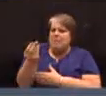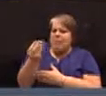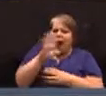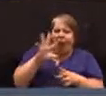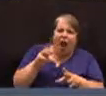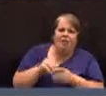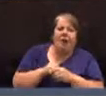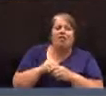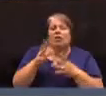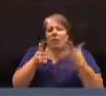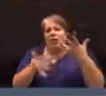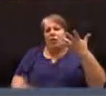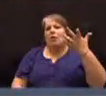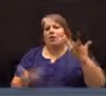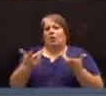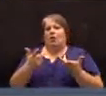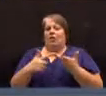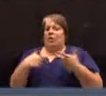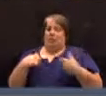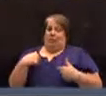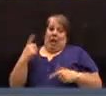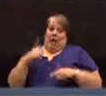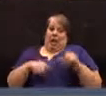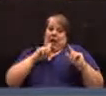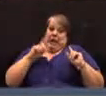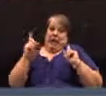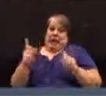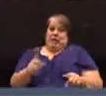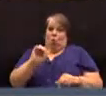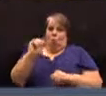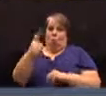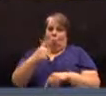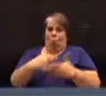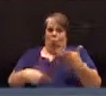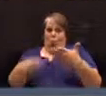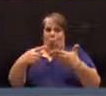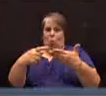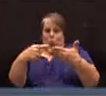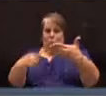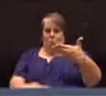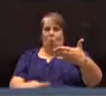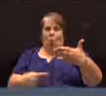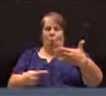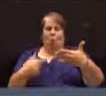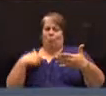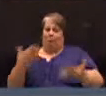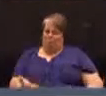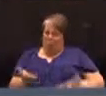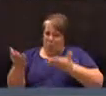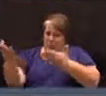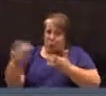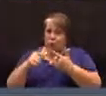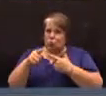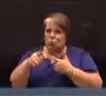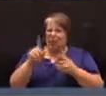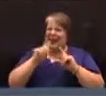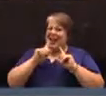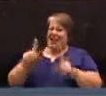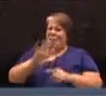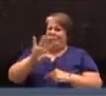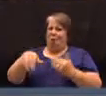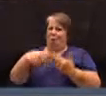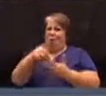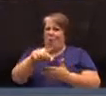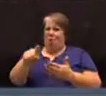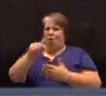money involved, da-da-da-da-da. I can't answer all those, I couldn't bring a proposal to you that could answer all